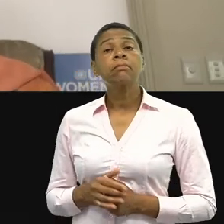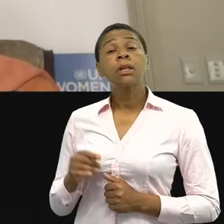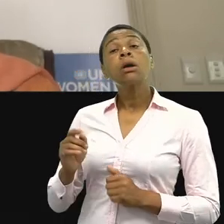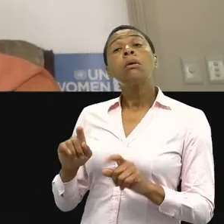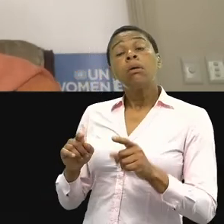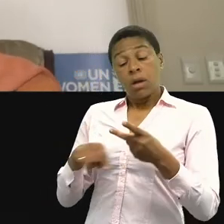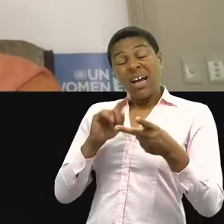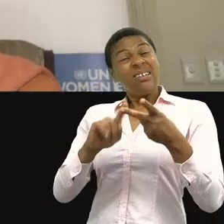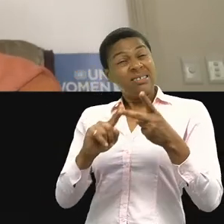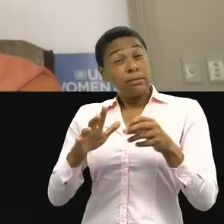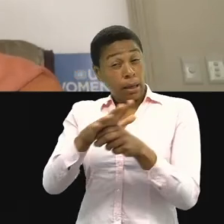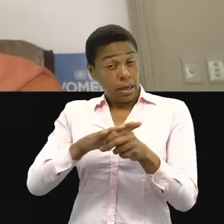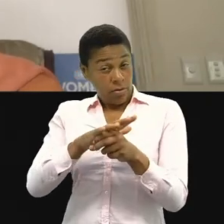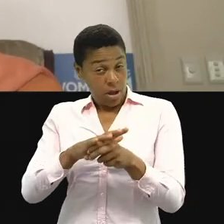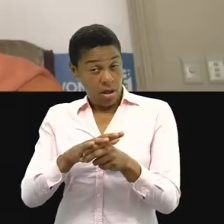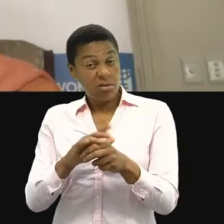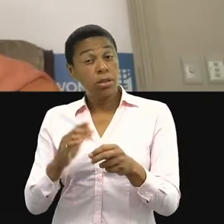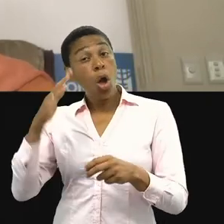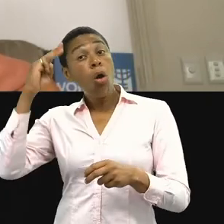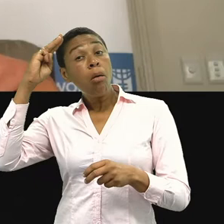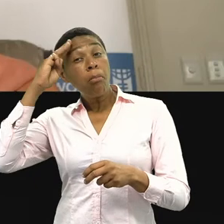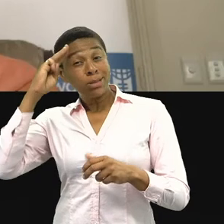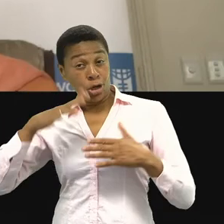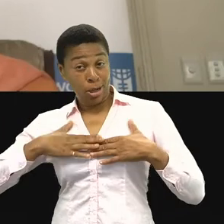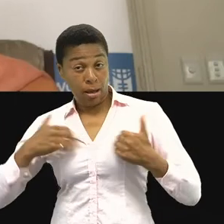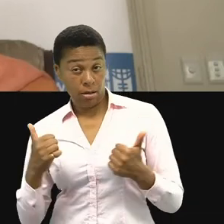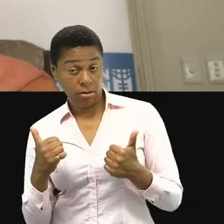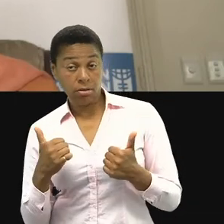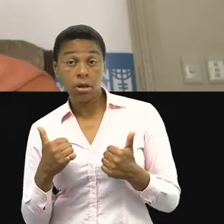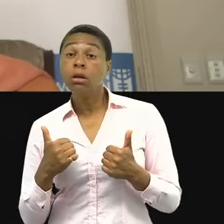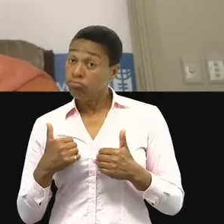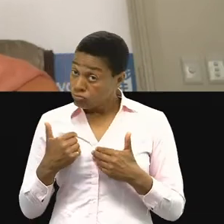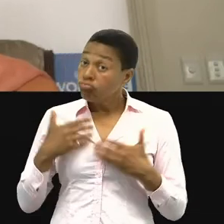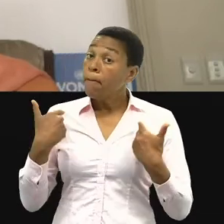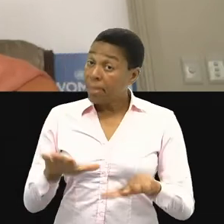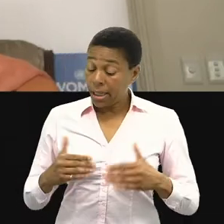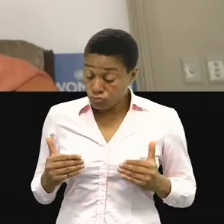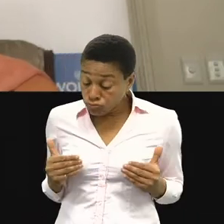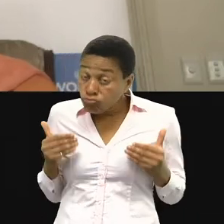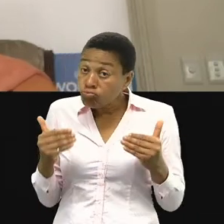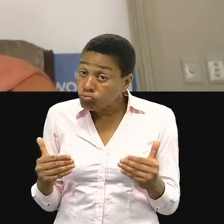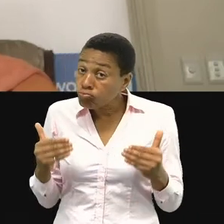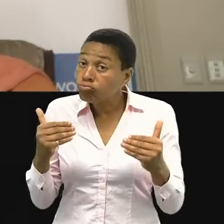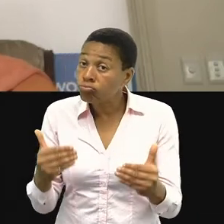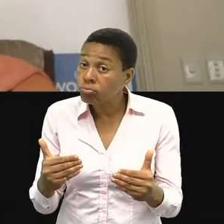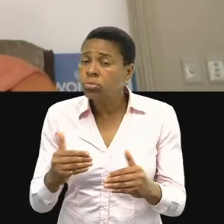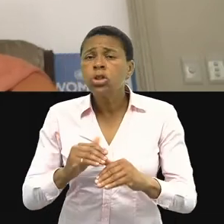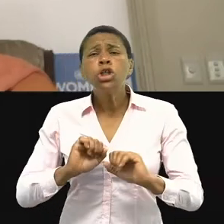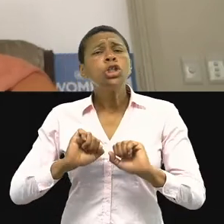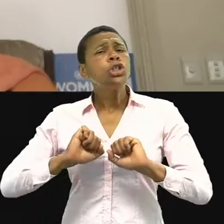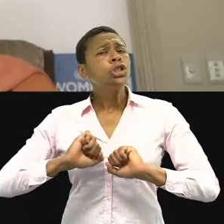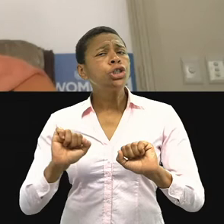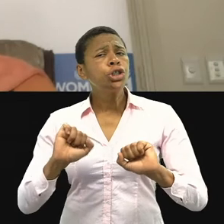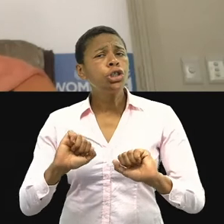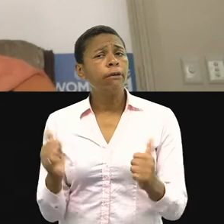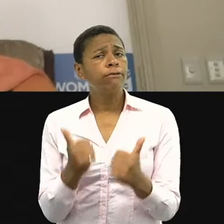where progress was being made. Again, not there yet, but we had seen the deaths were